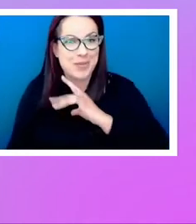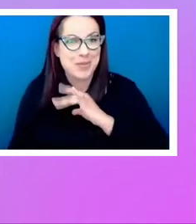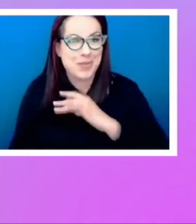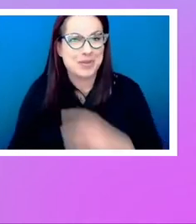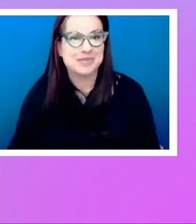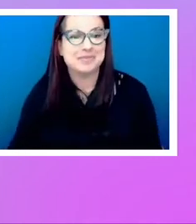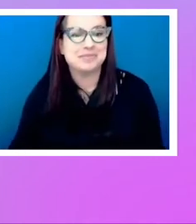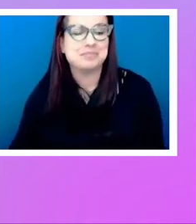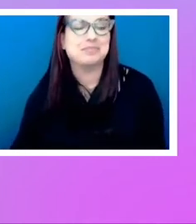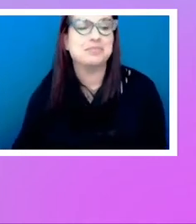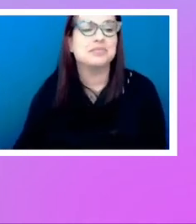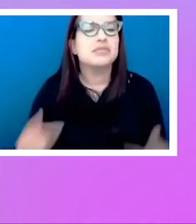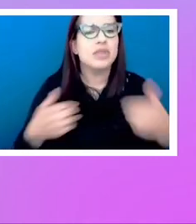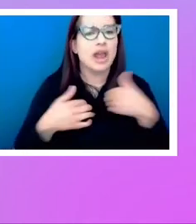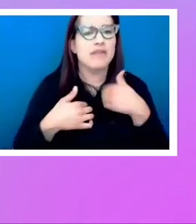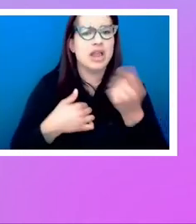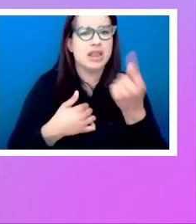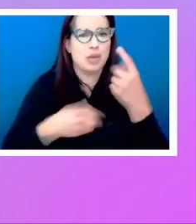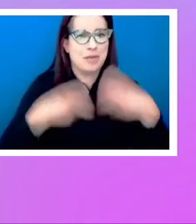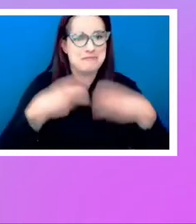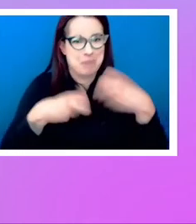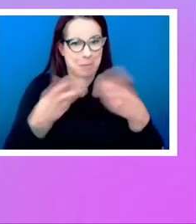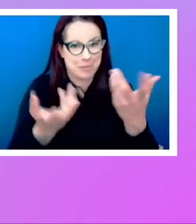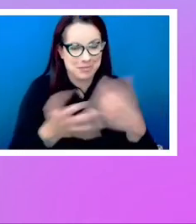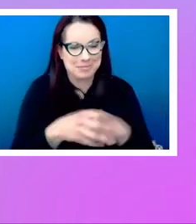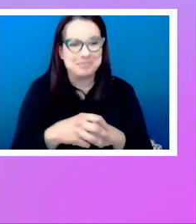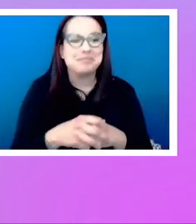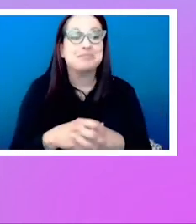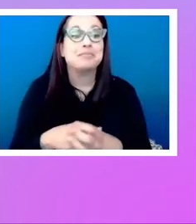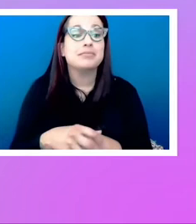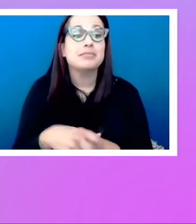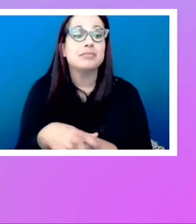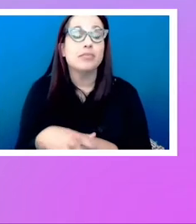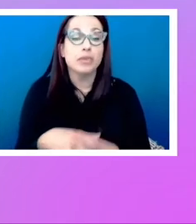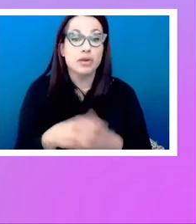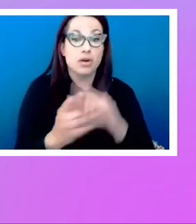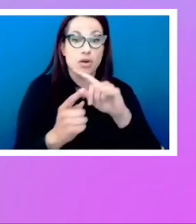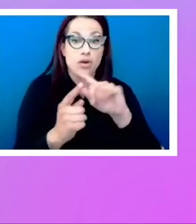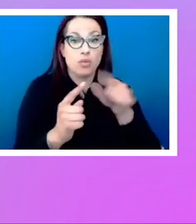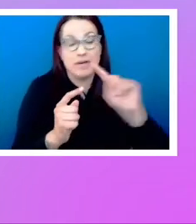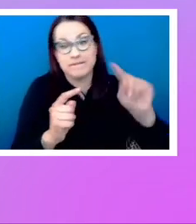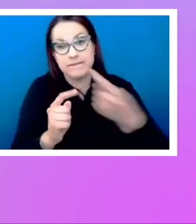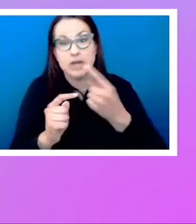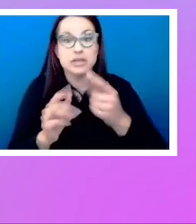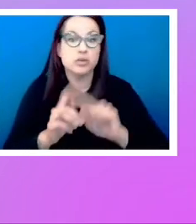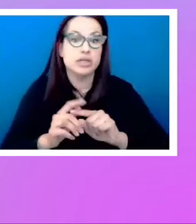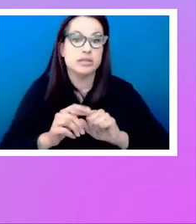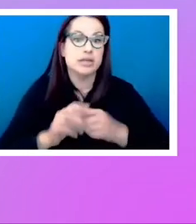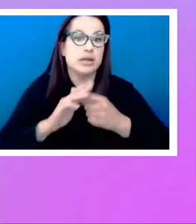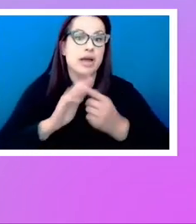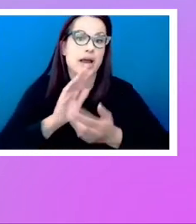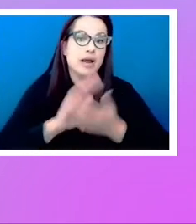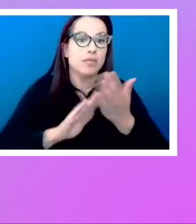There is a bit of a problem in that when it was first implemented in browsers,